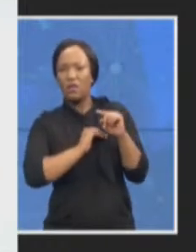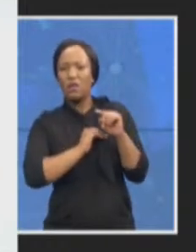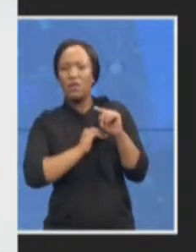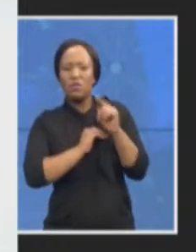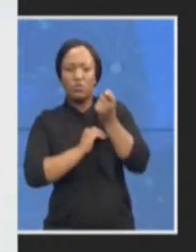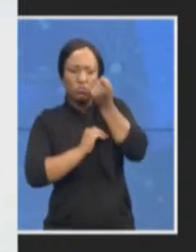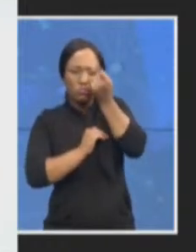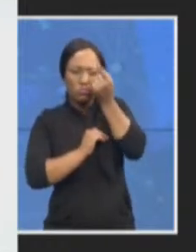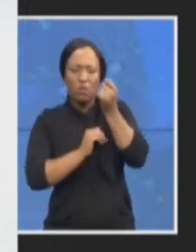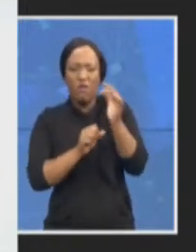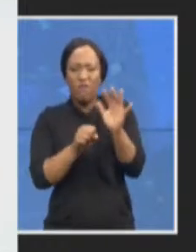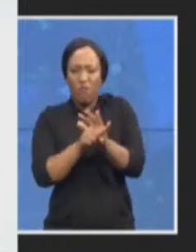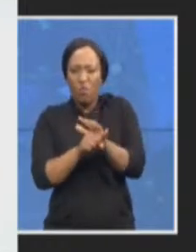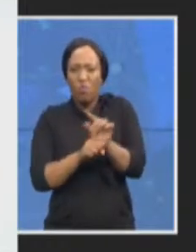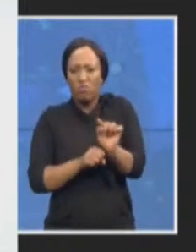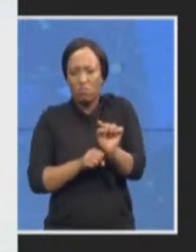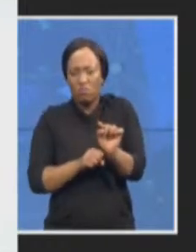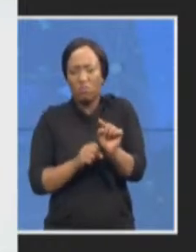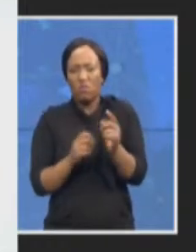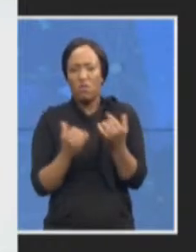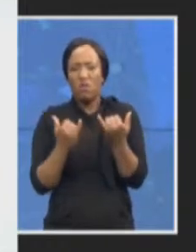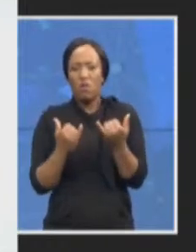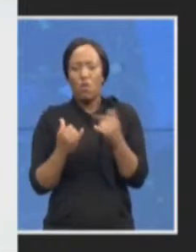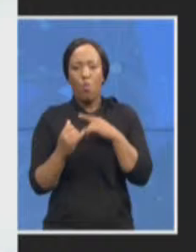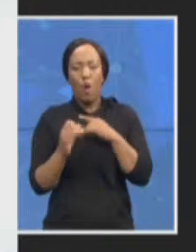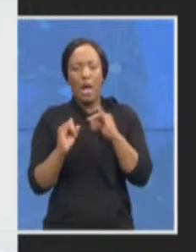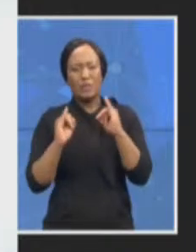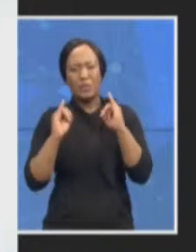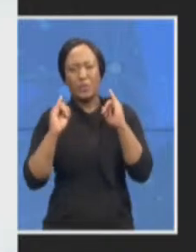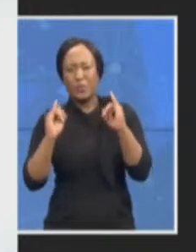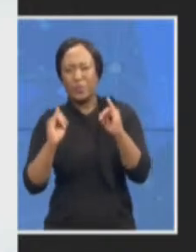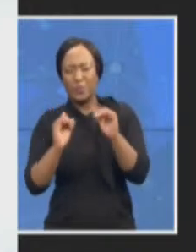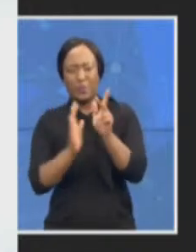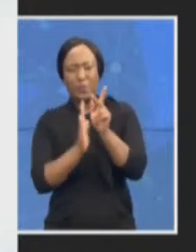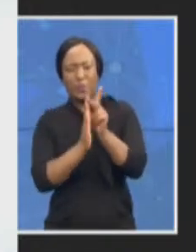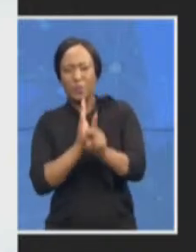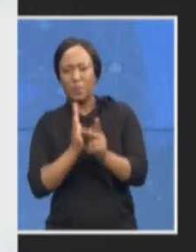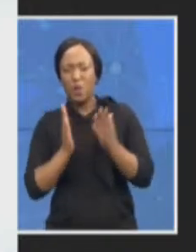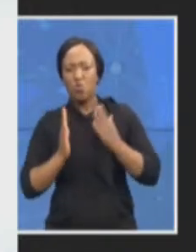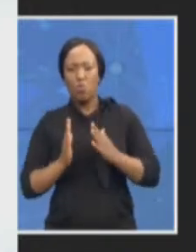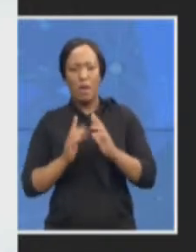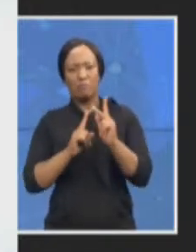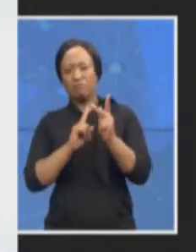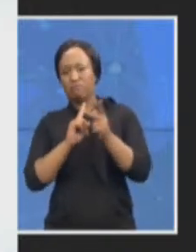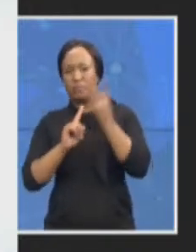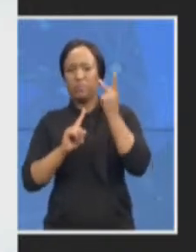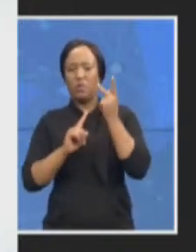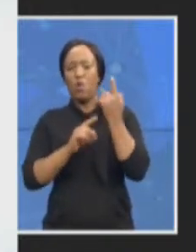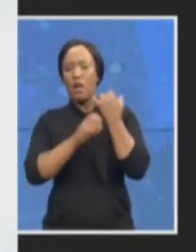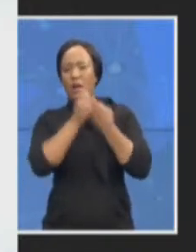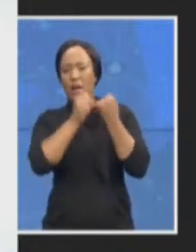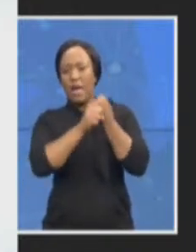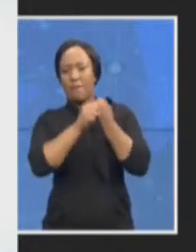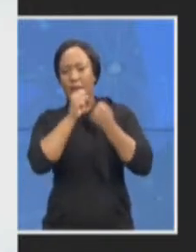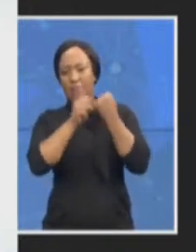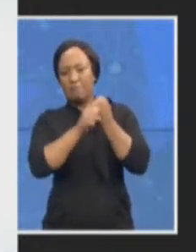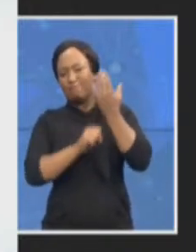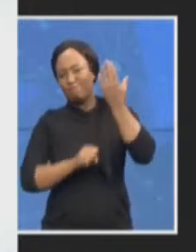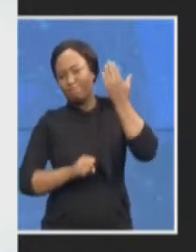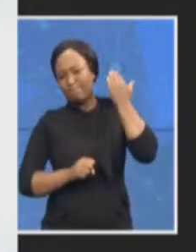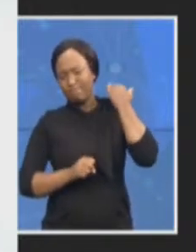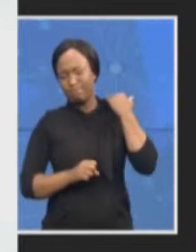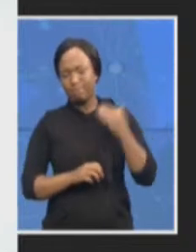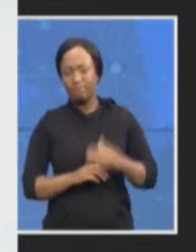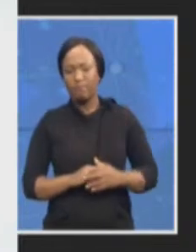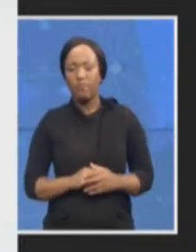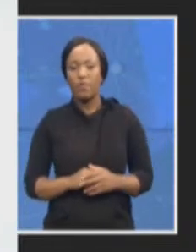abuses and human rights violations that took place during that era and we will recall that many people actually went to the TRC